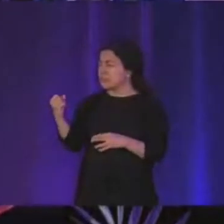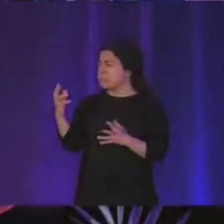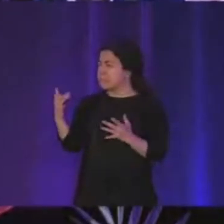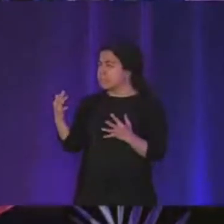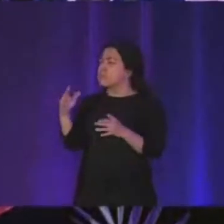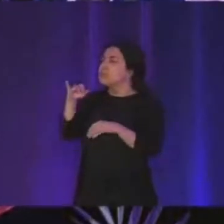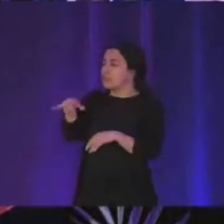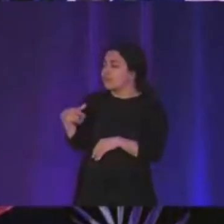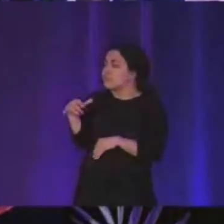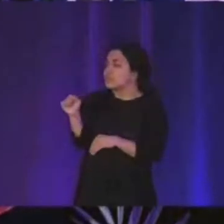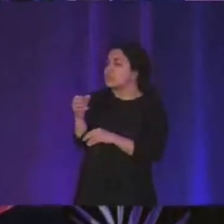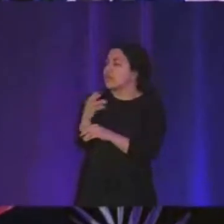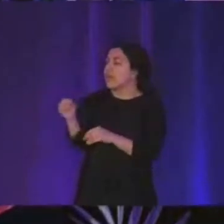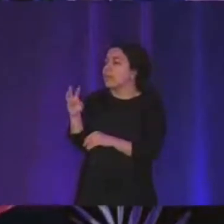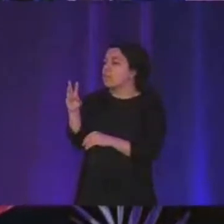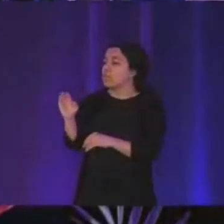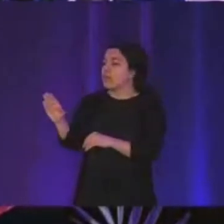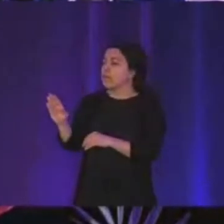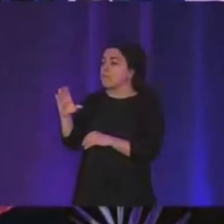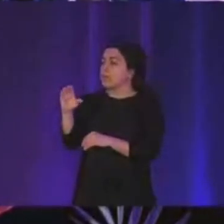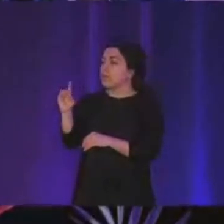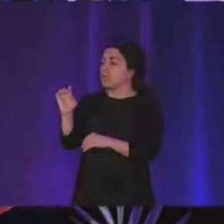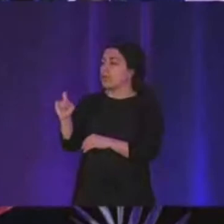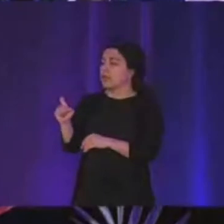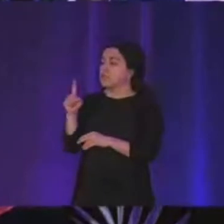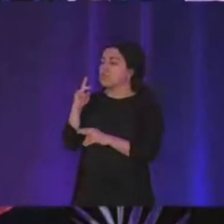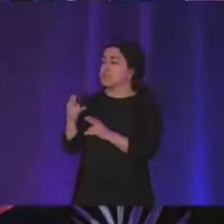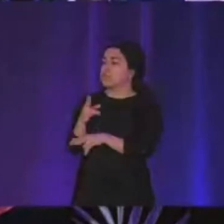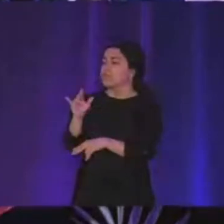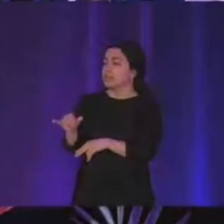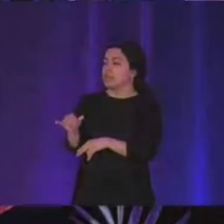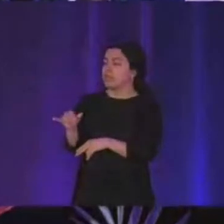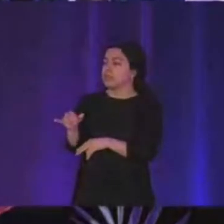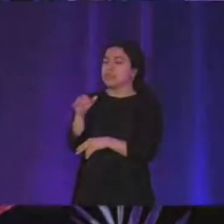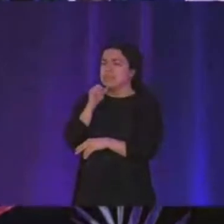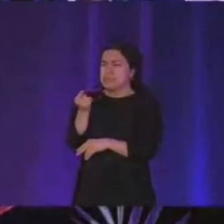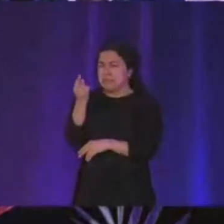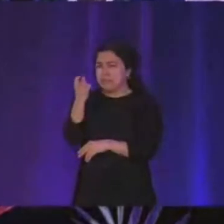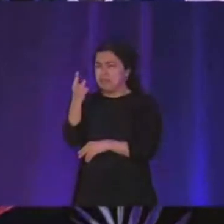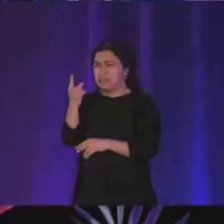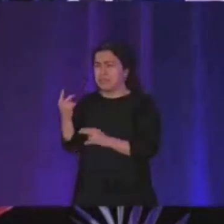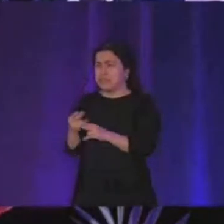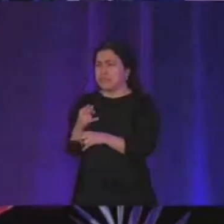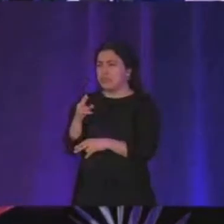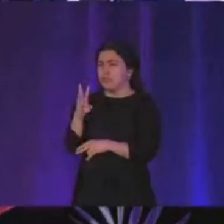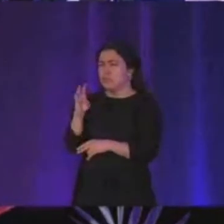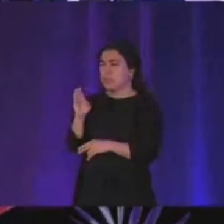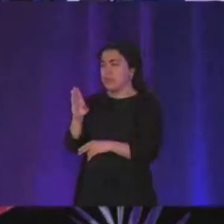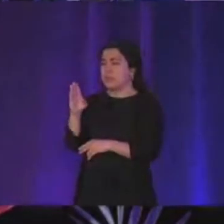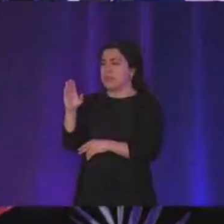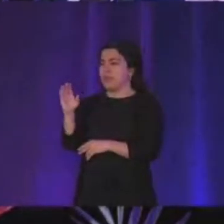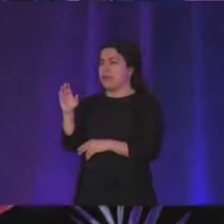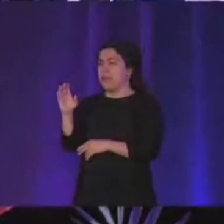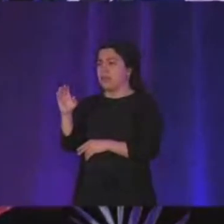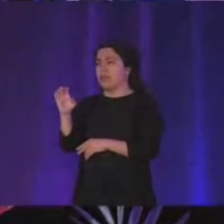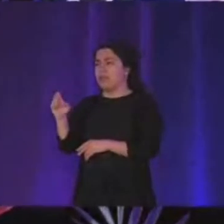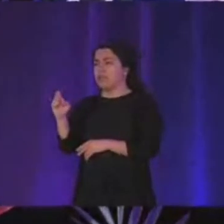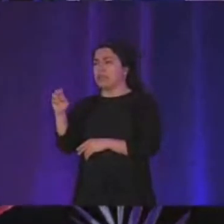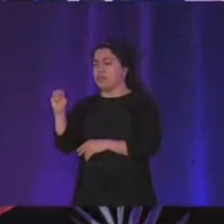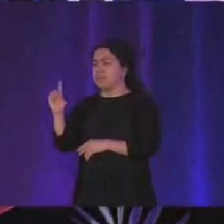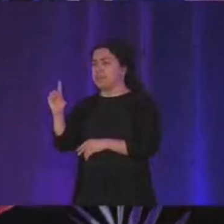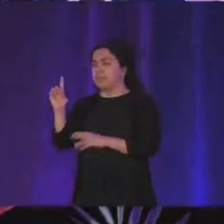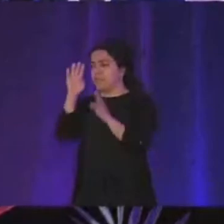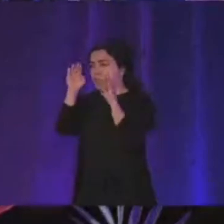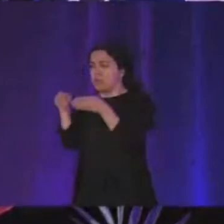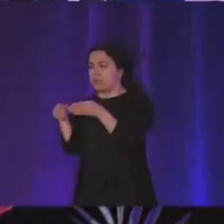javascripts and uh web uh codecs to use that and like it doesn't make sense to use a web assembly for this the second